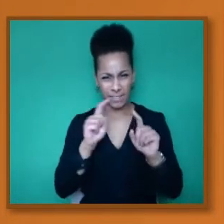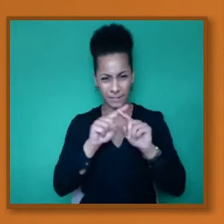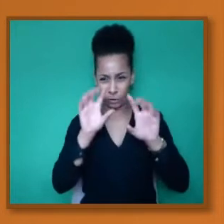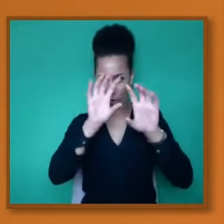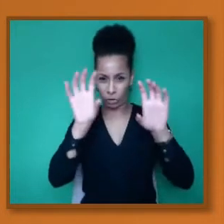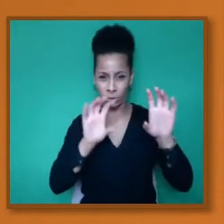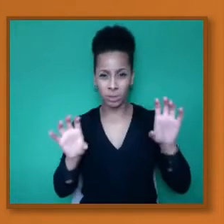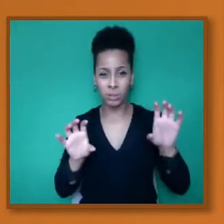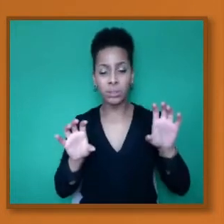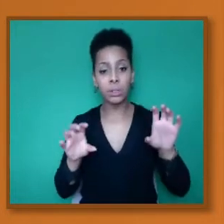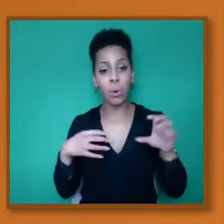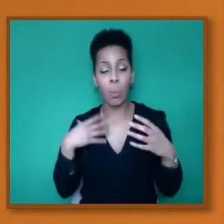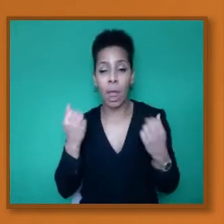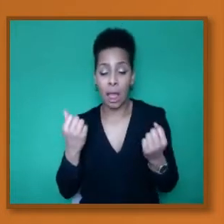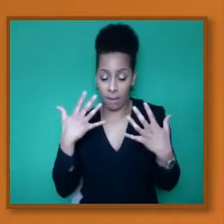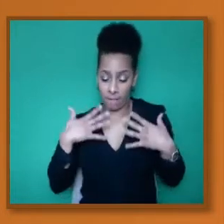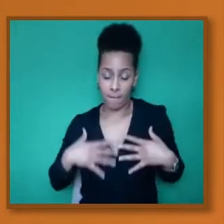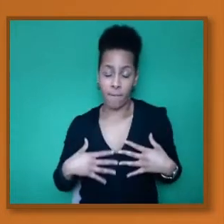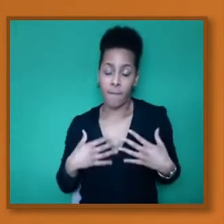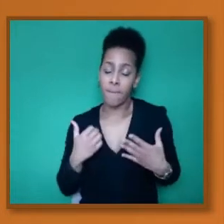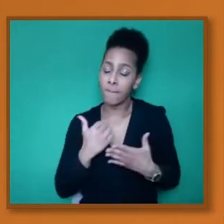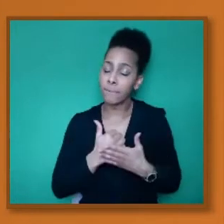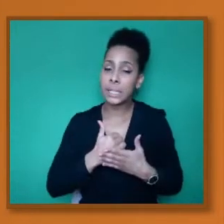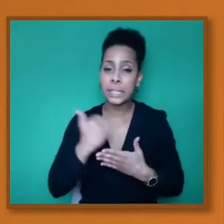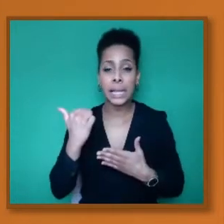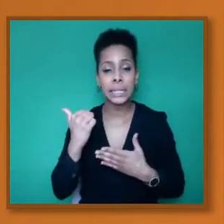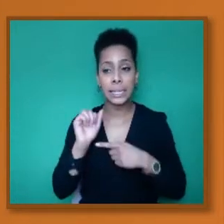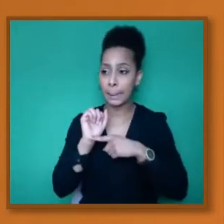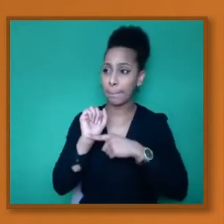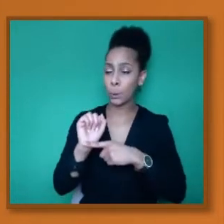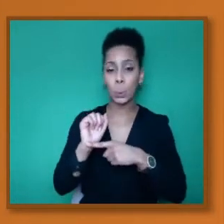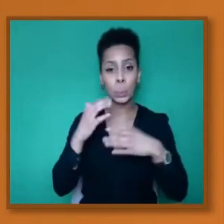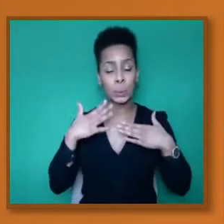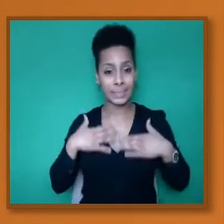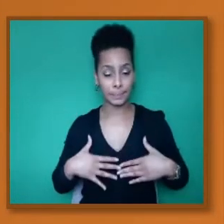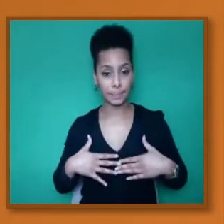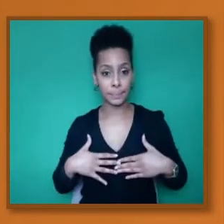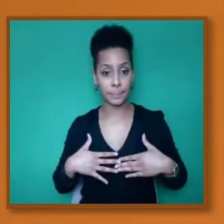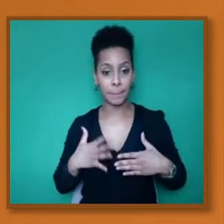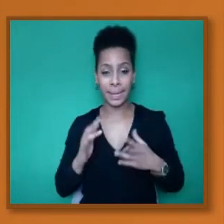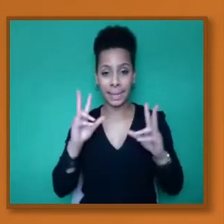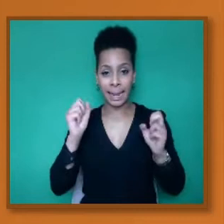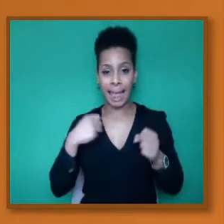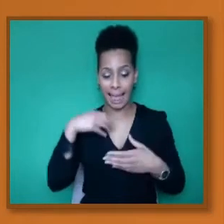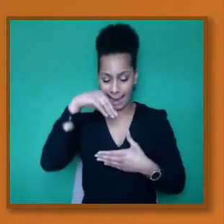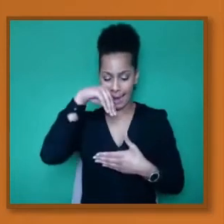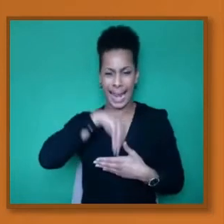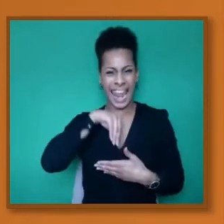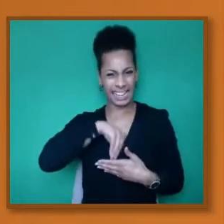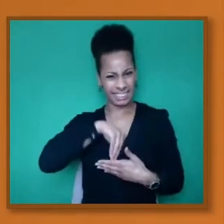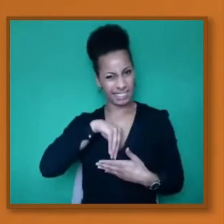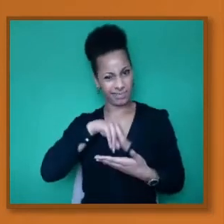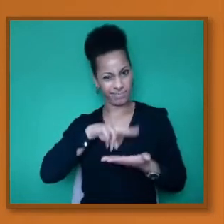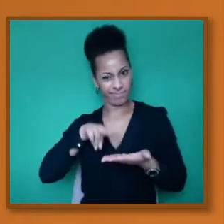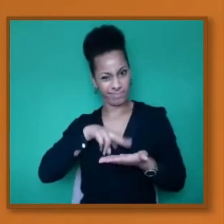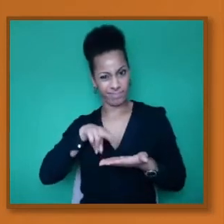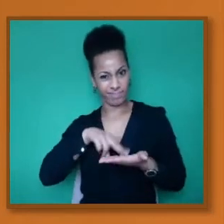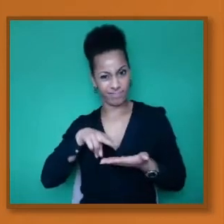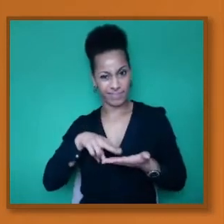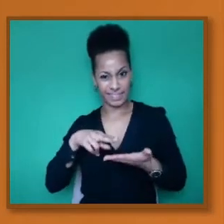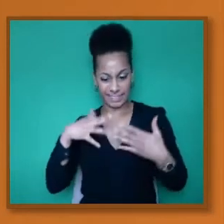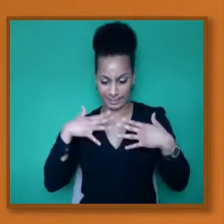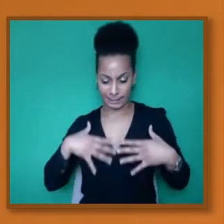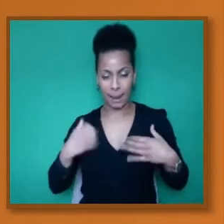fantastic immune system. So our innate system consists of many layers. So on the top of the slide,